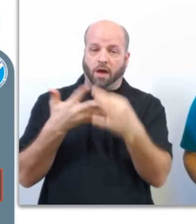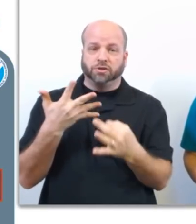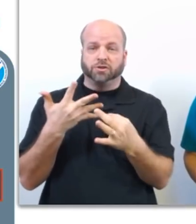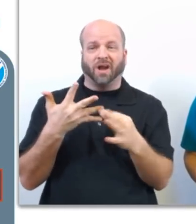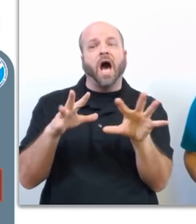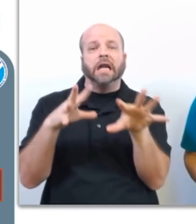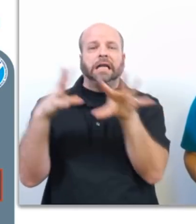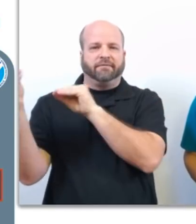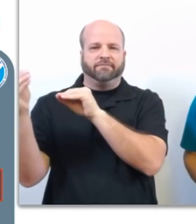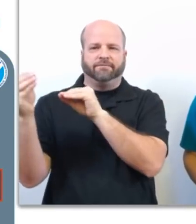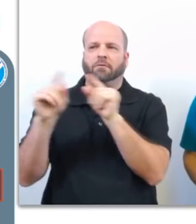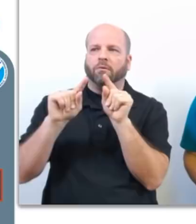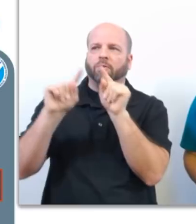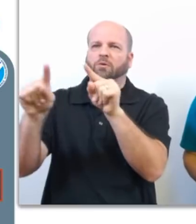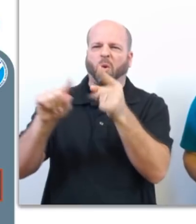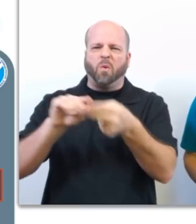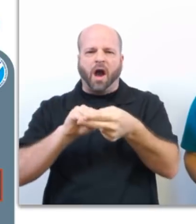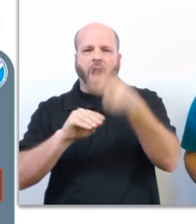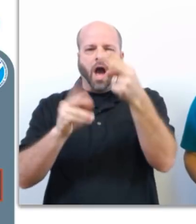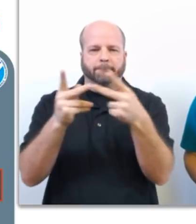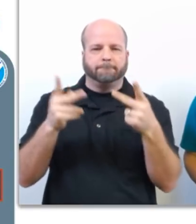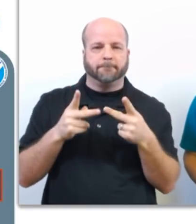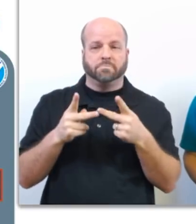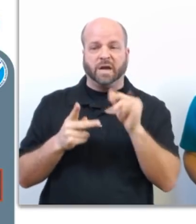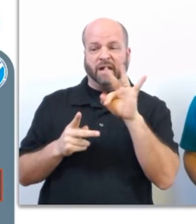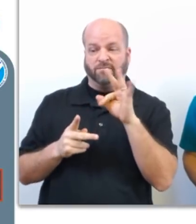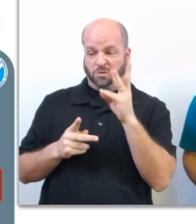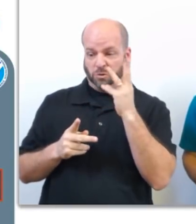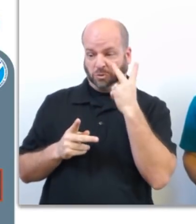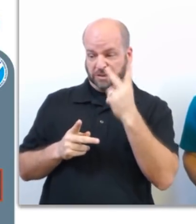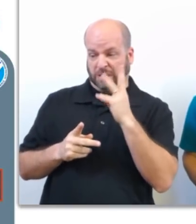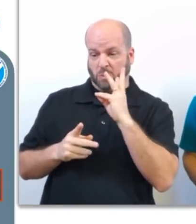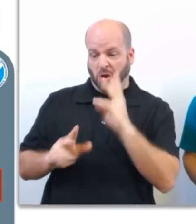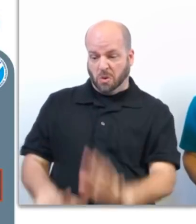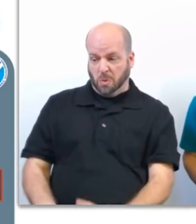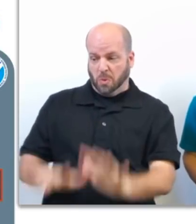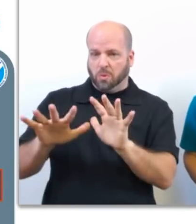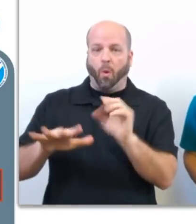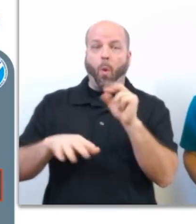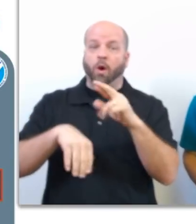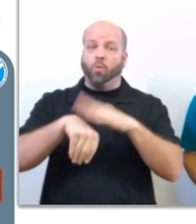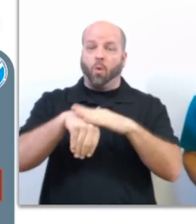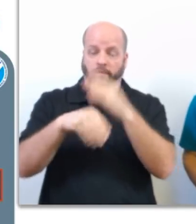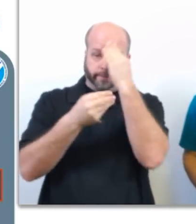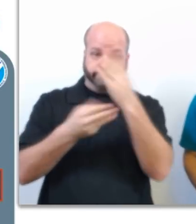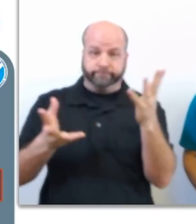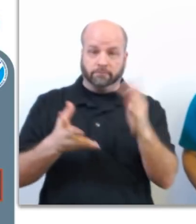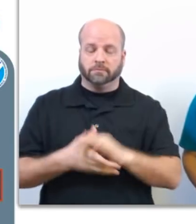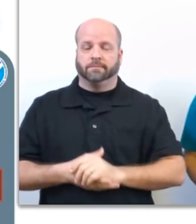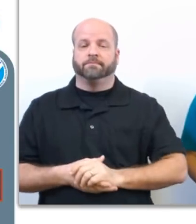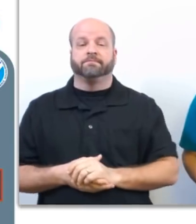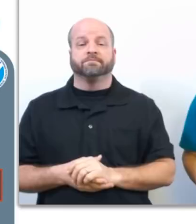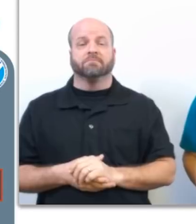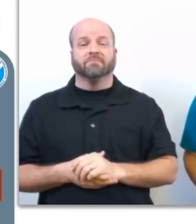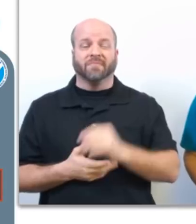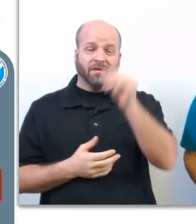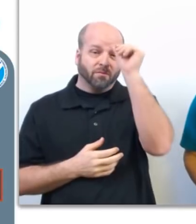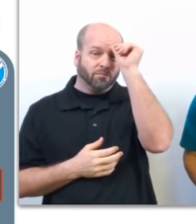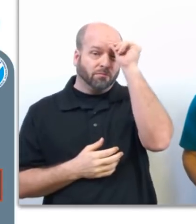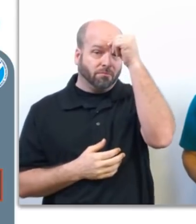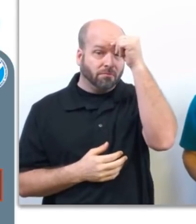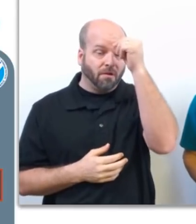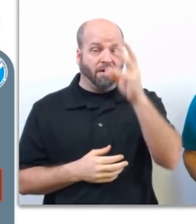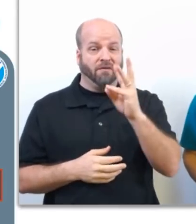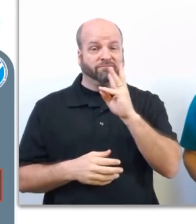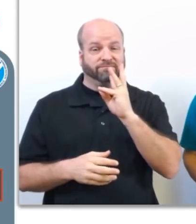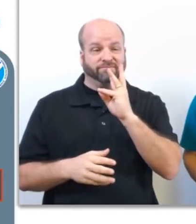and seek higher ground if you begin to see floodwaters develop or if a warning is issued. Keep in mind that flood dangers